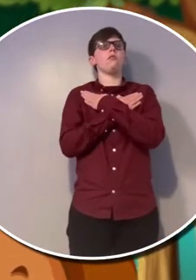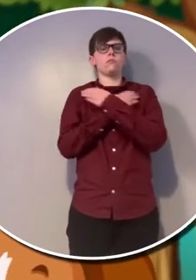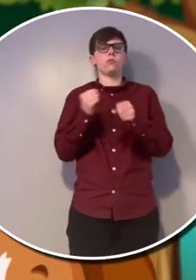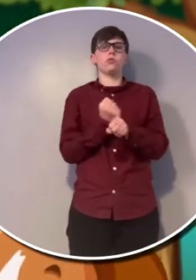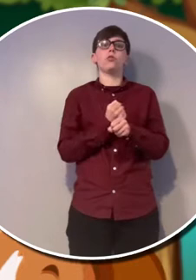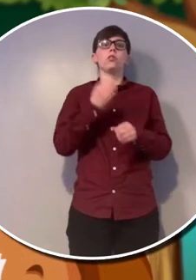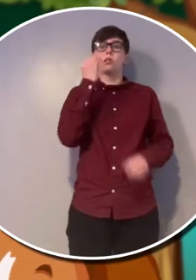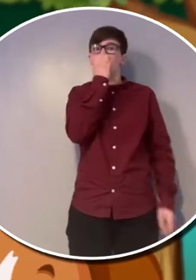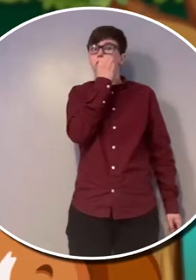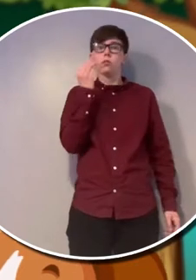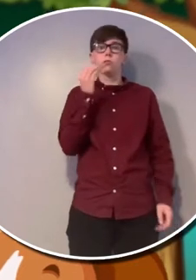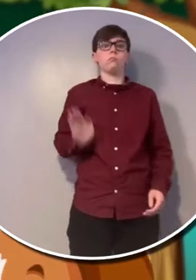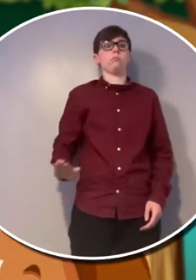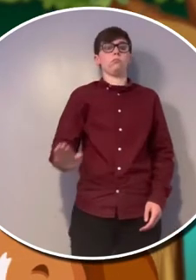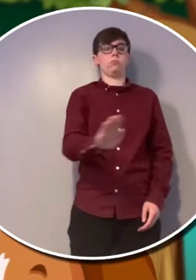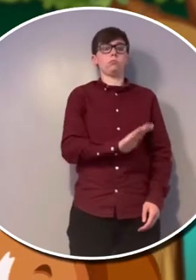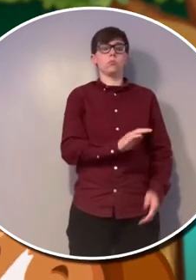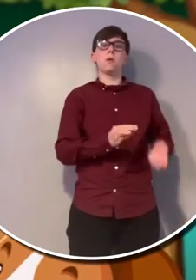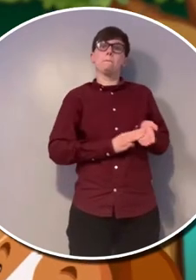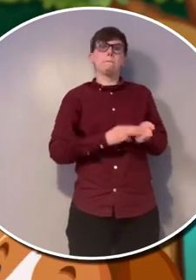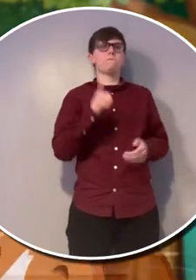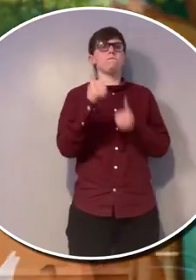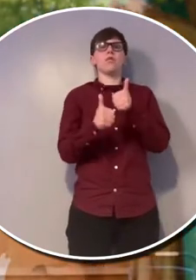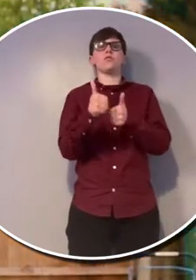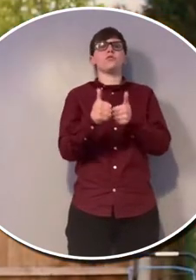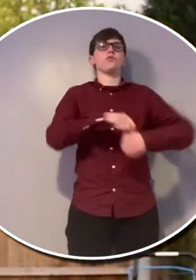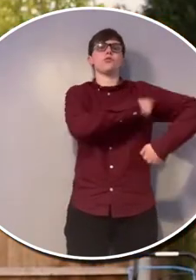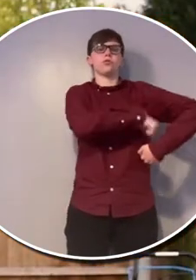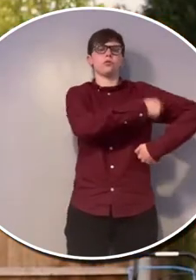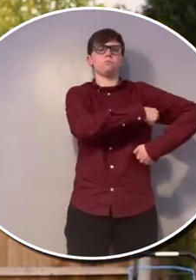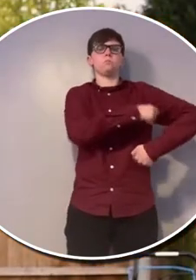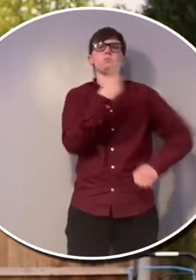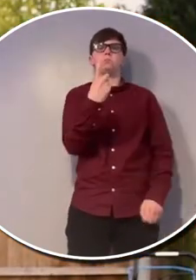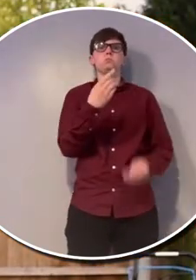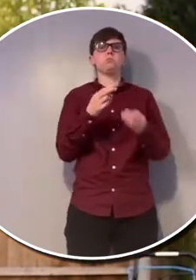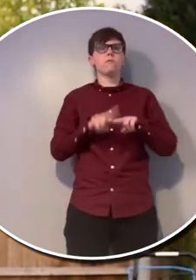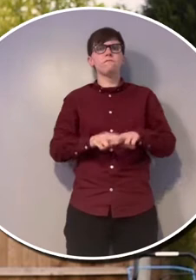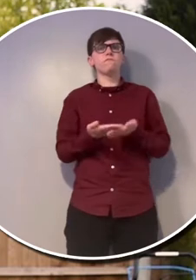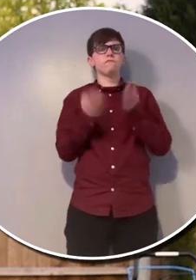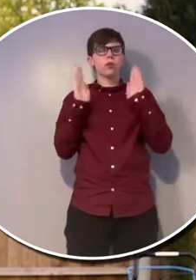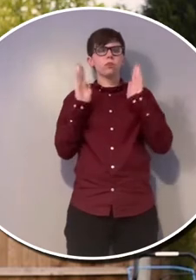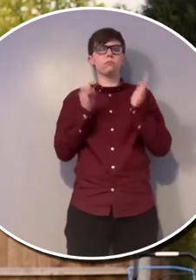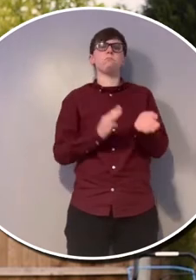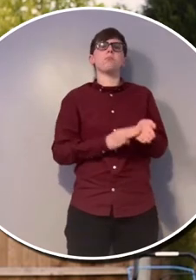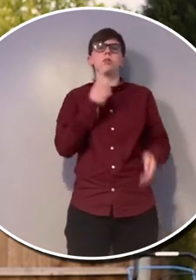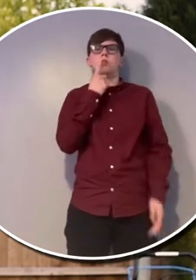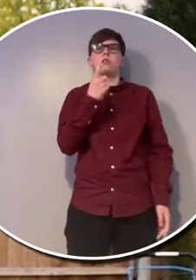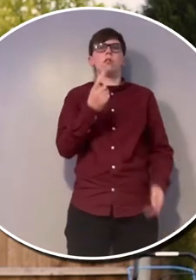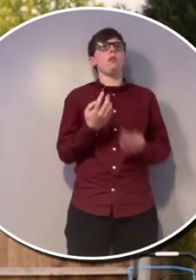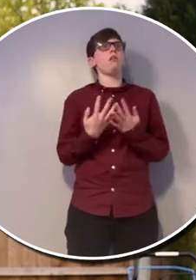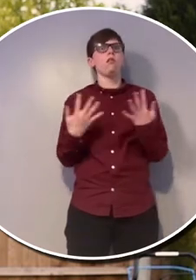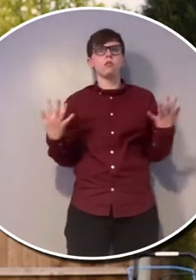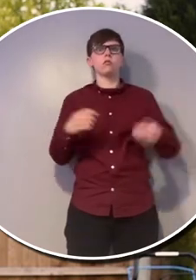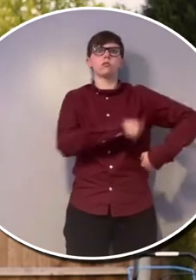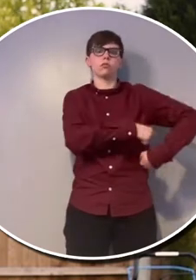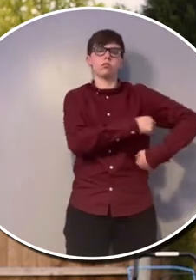house, and Rollo used to love to do the gardening, and Maggie was very good at cooking. So one Friday,